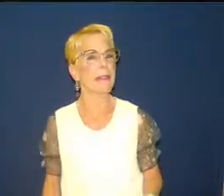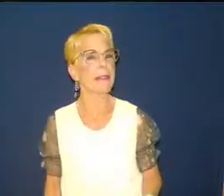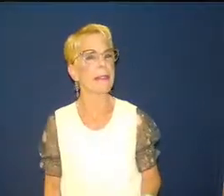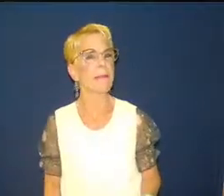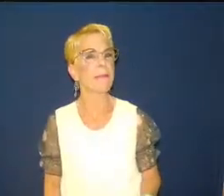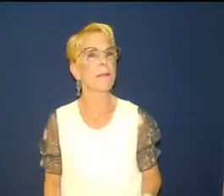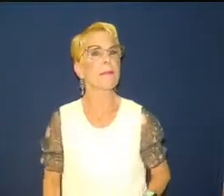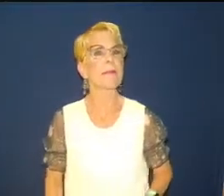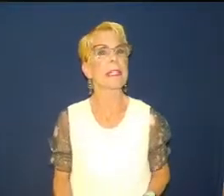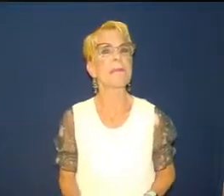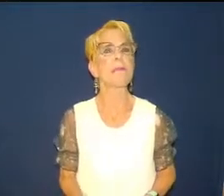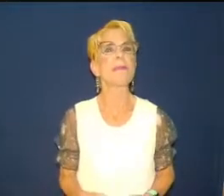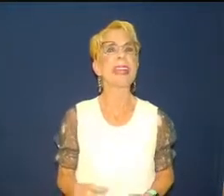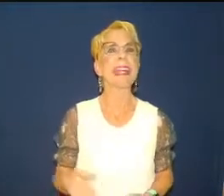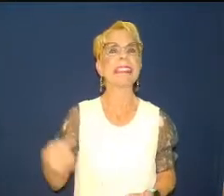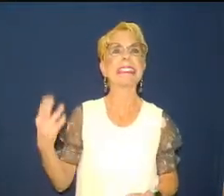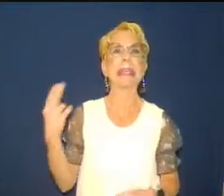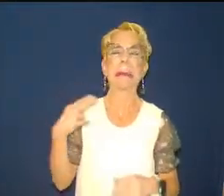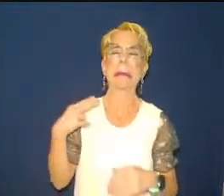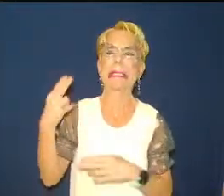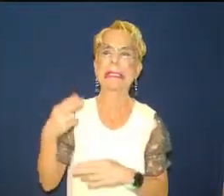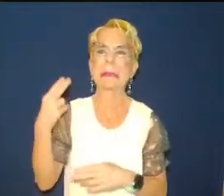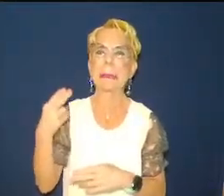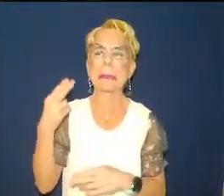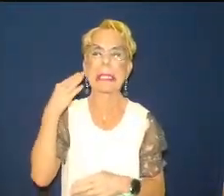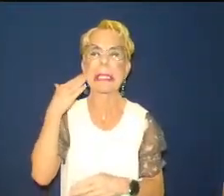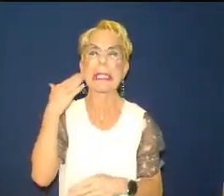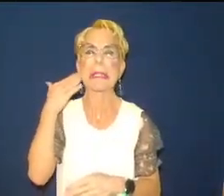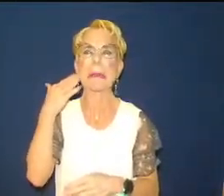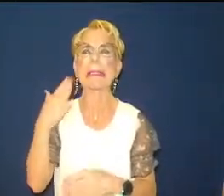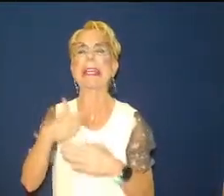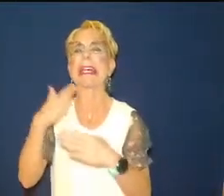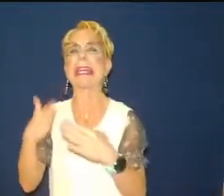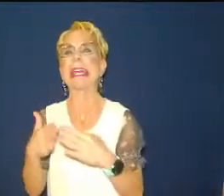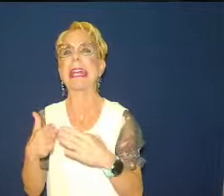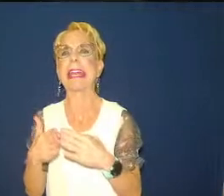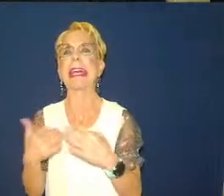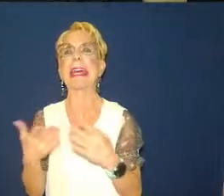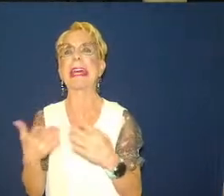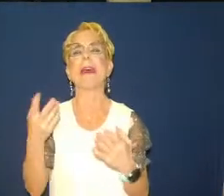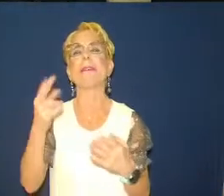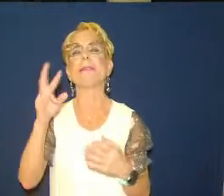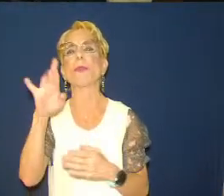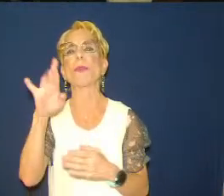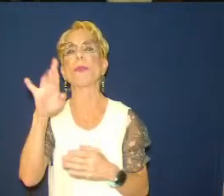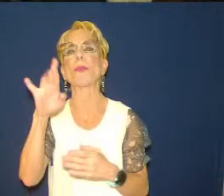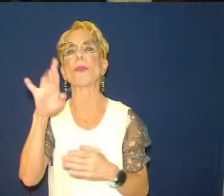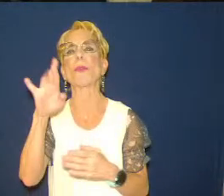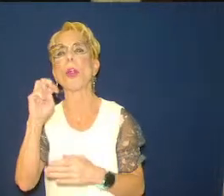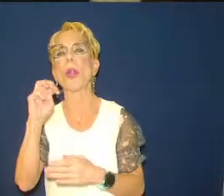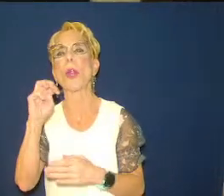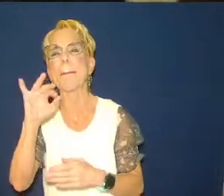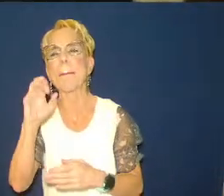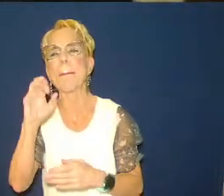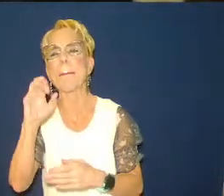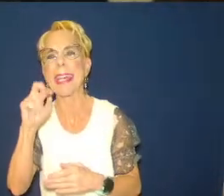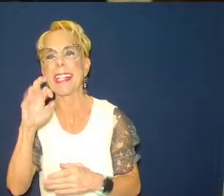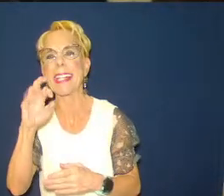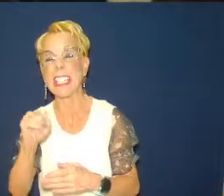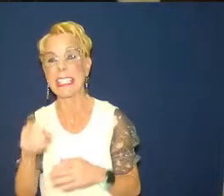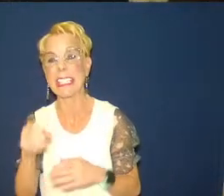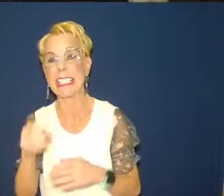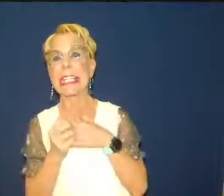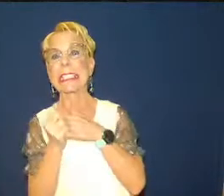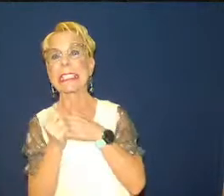time period to be the end of the Reformation and just after the end of the Reformation. The leaders of the Reformation were those